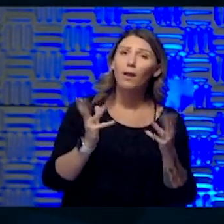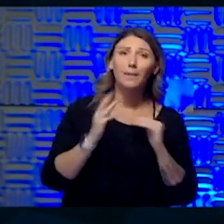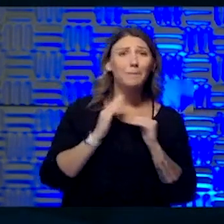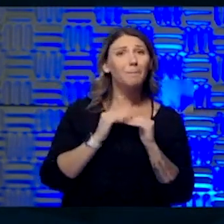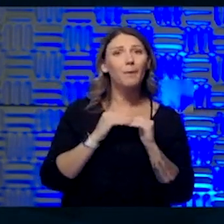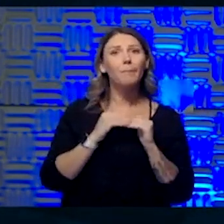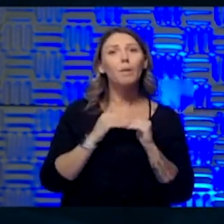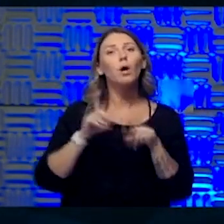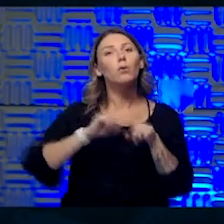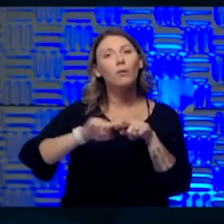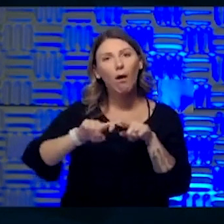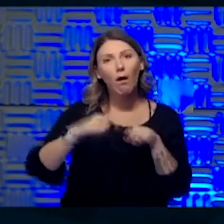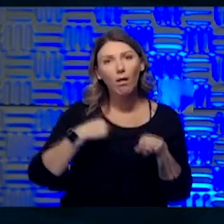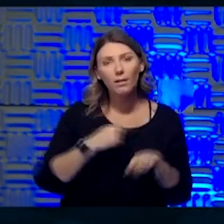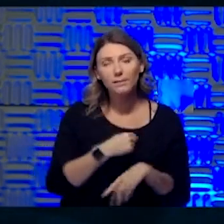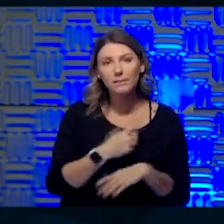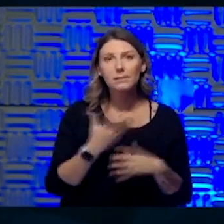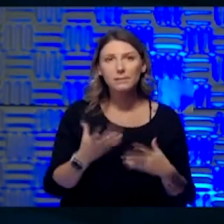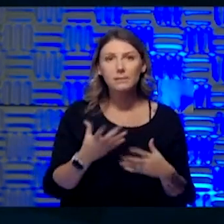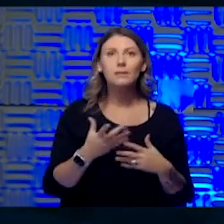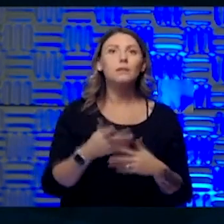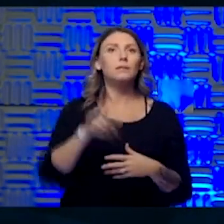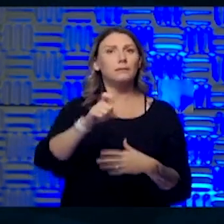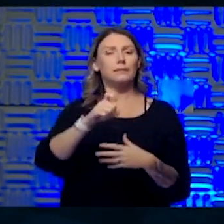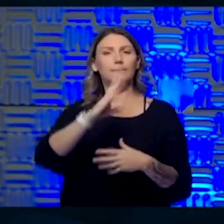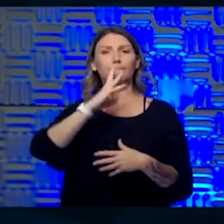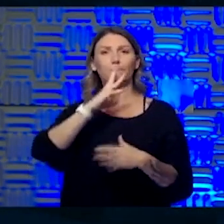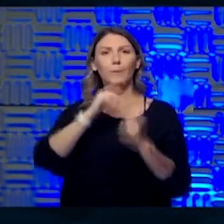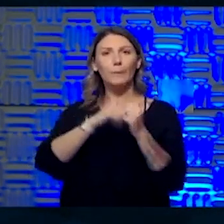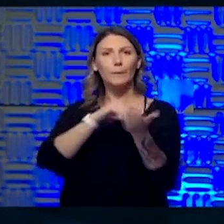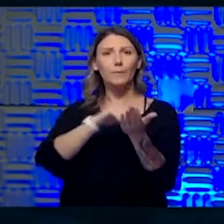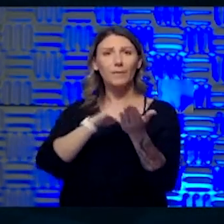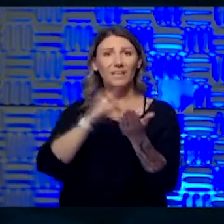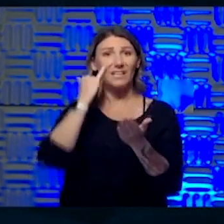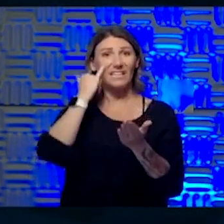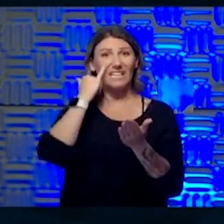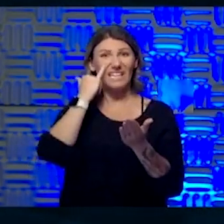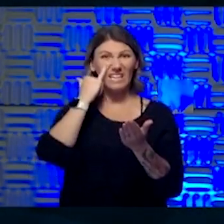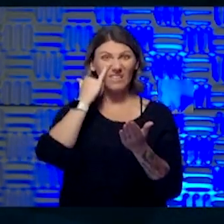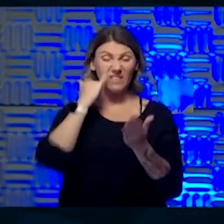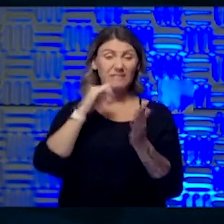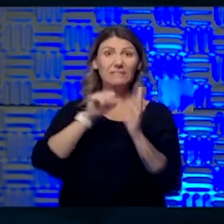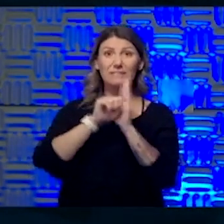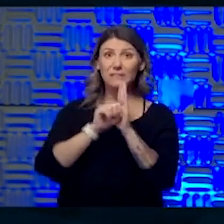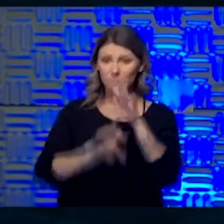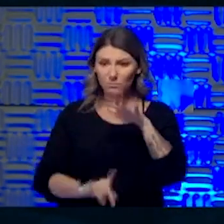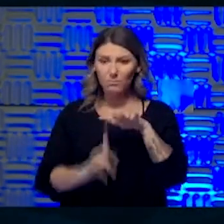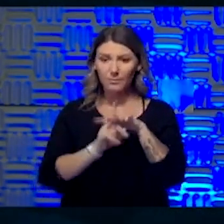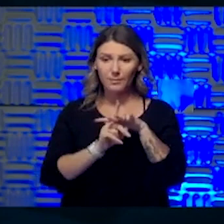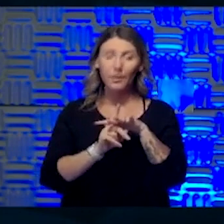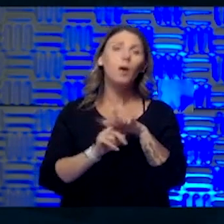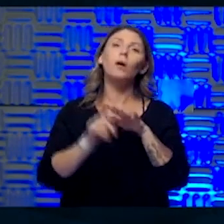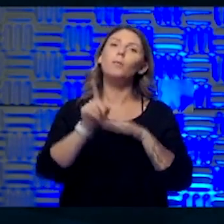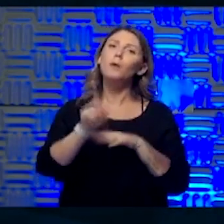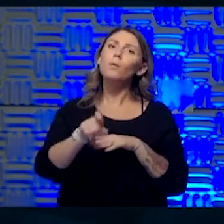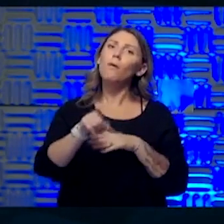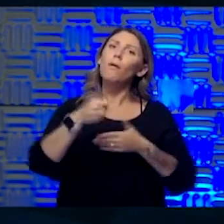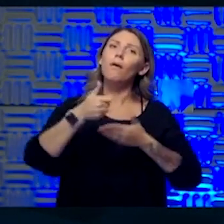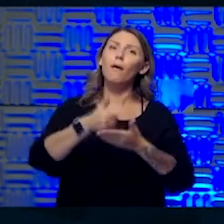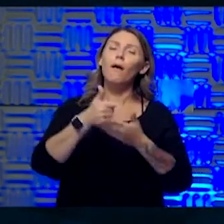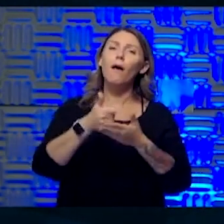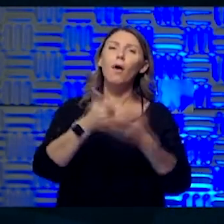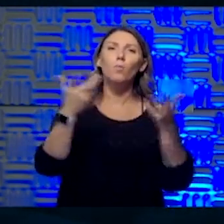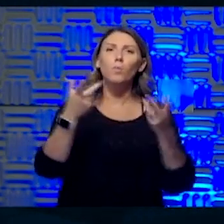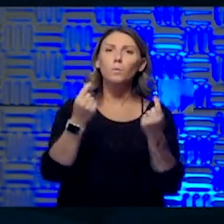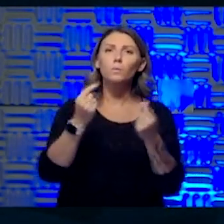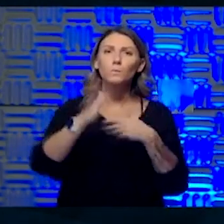us, you know, again, speak to physician, um, as soon as you have symptoms and we can help, you know, direct when you need to be seen. But many of those